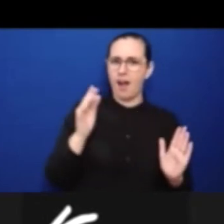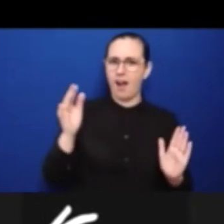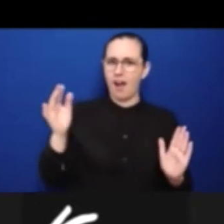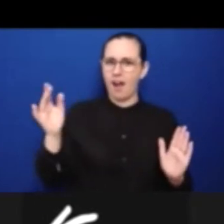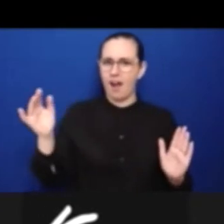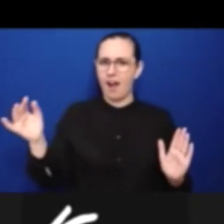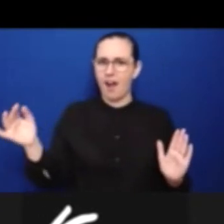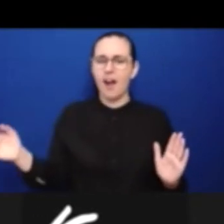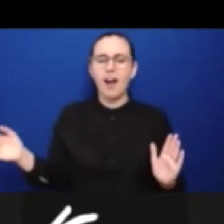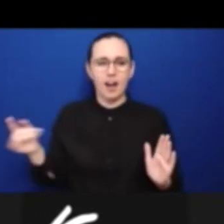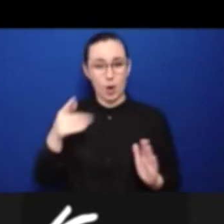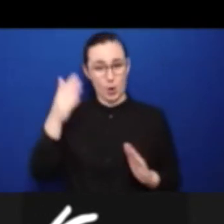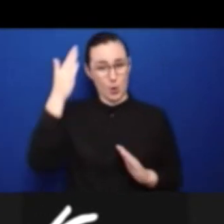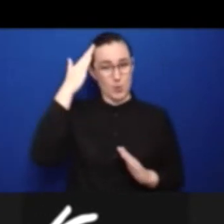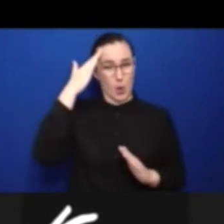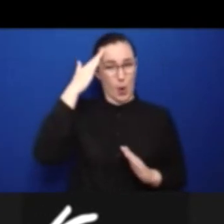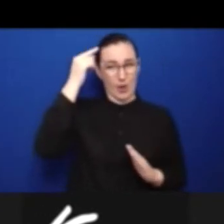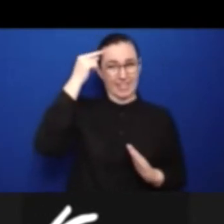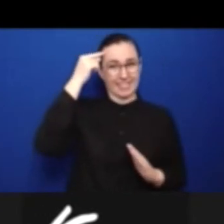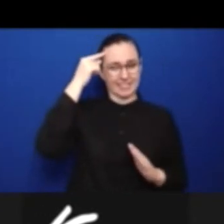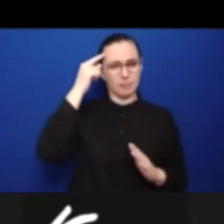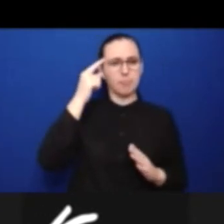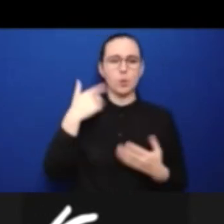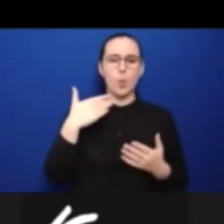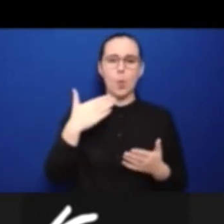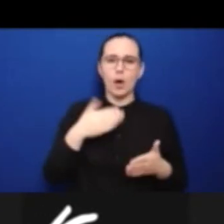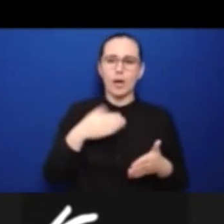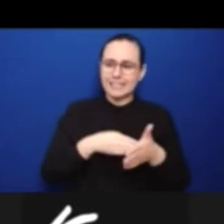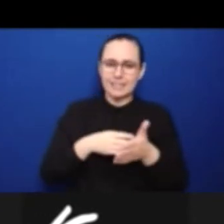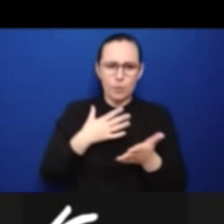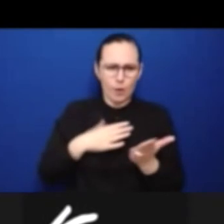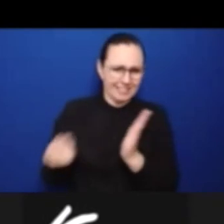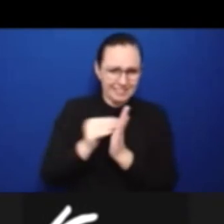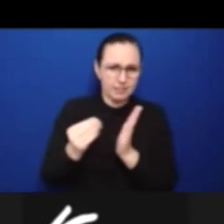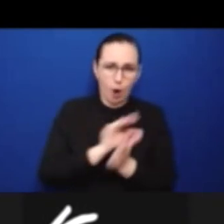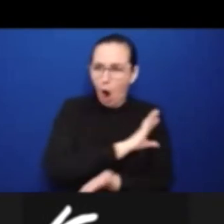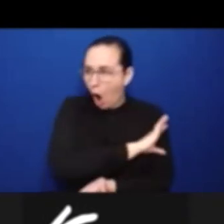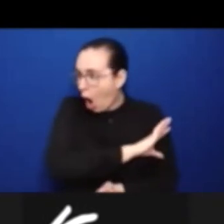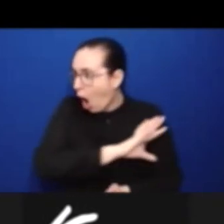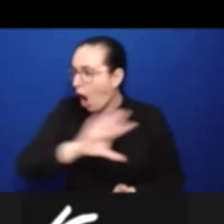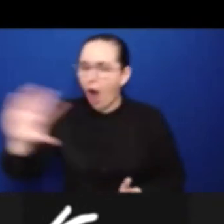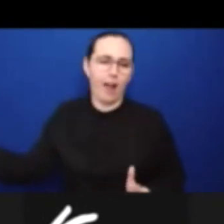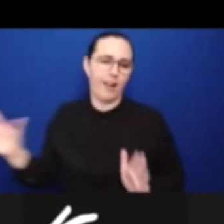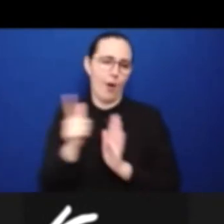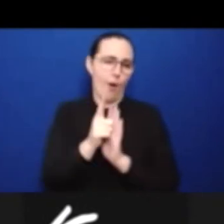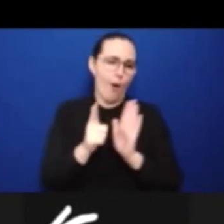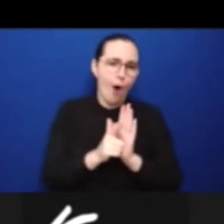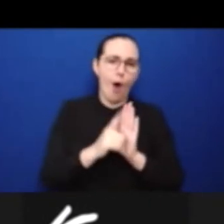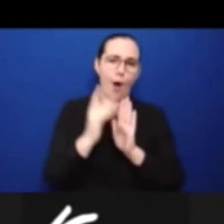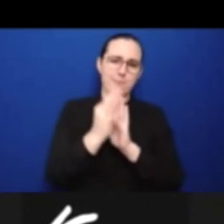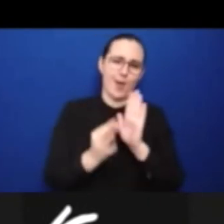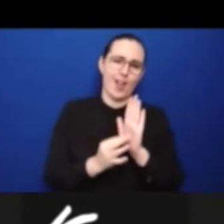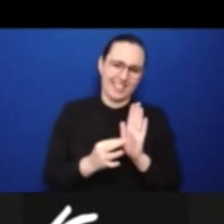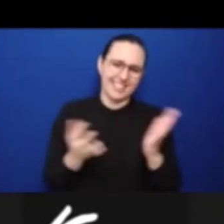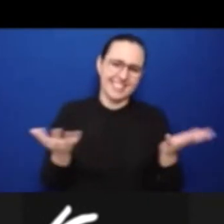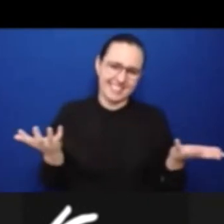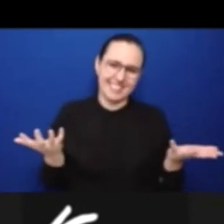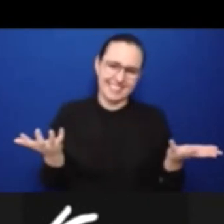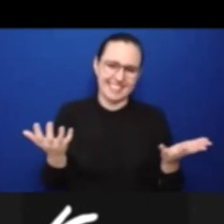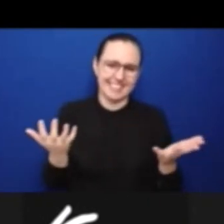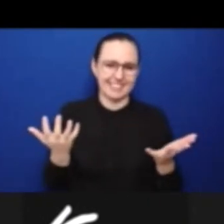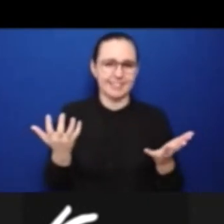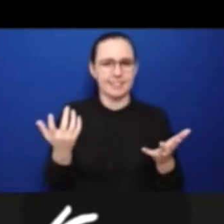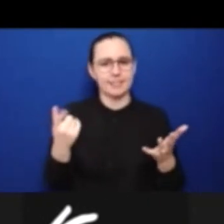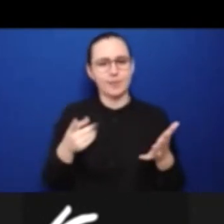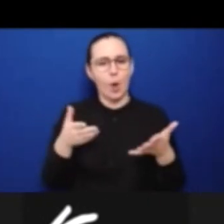the articles, each aspect fit. And it's a good way to introduce us to ways that we are trying